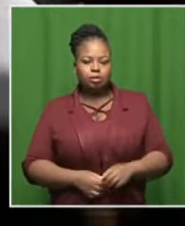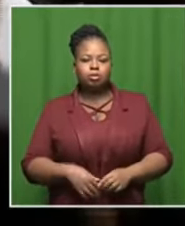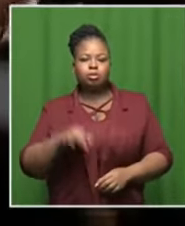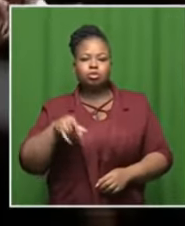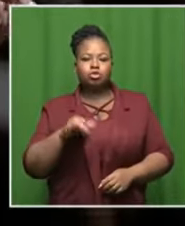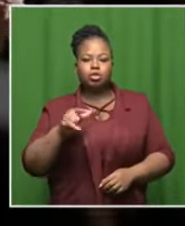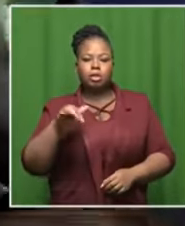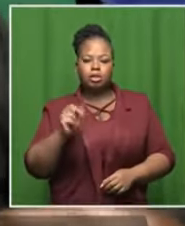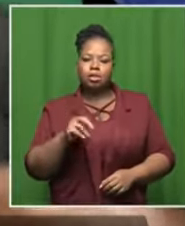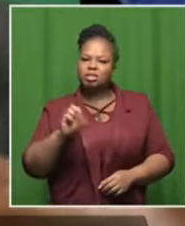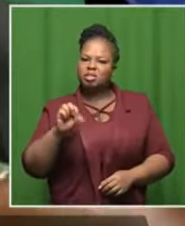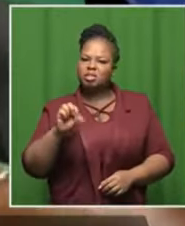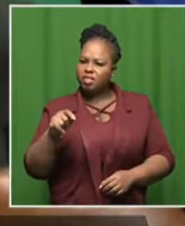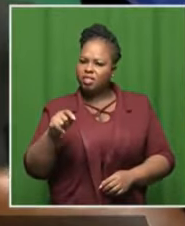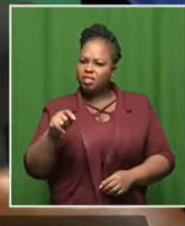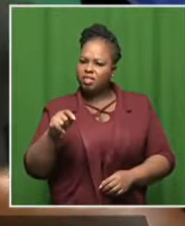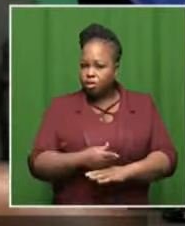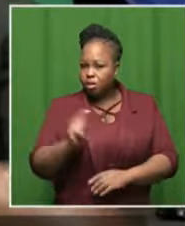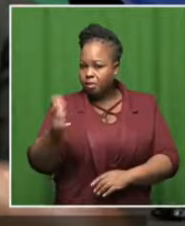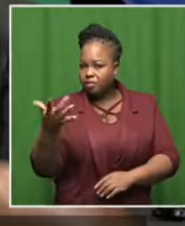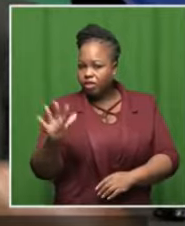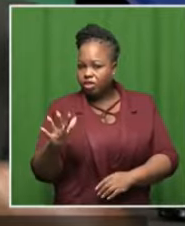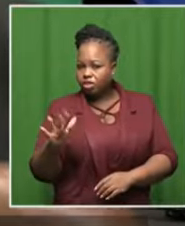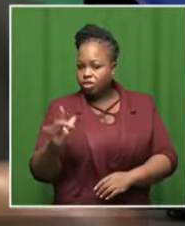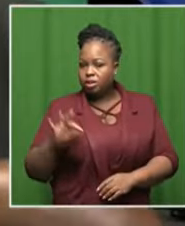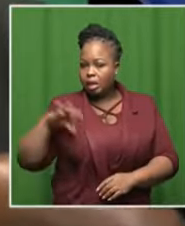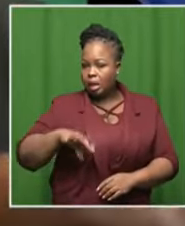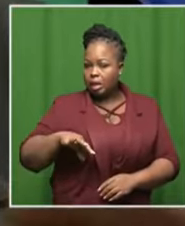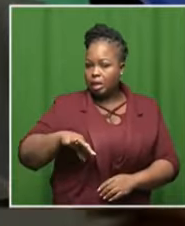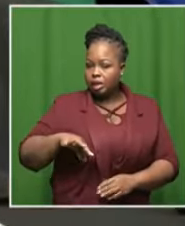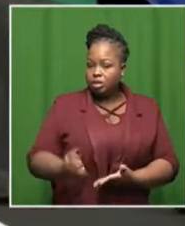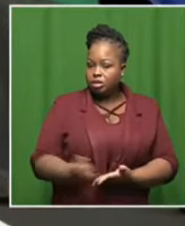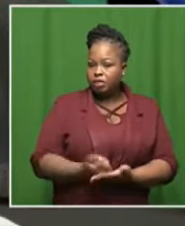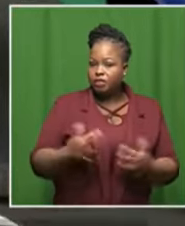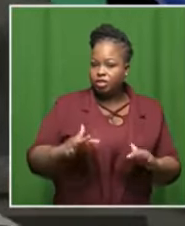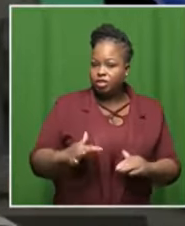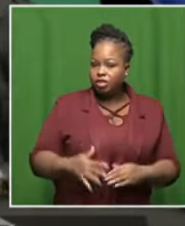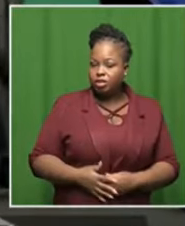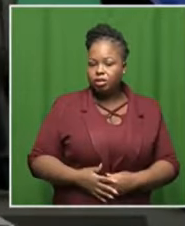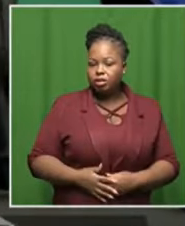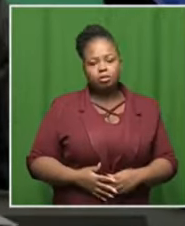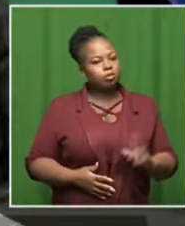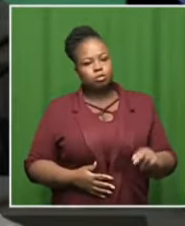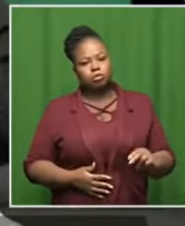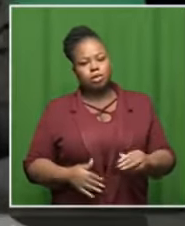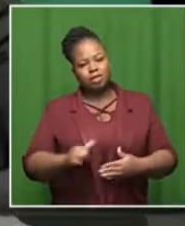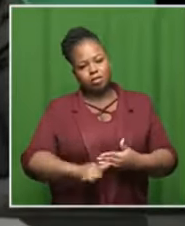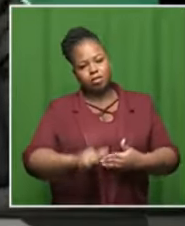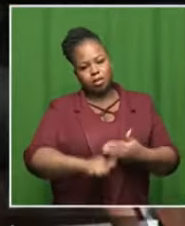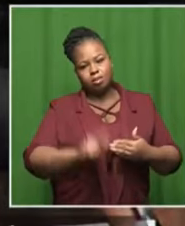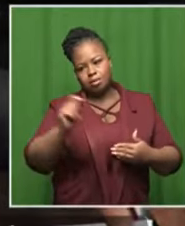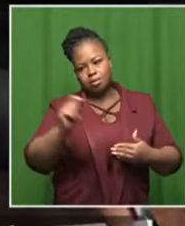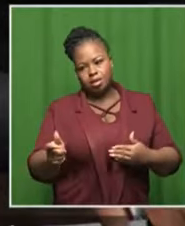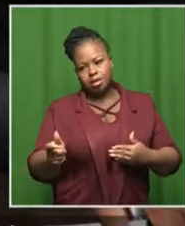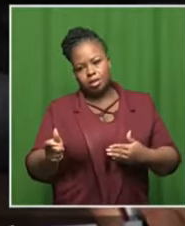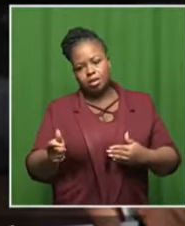jocelyn smith foundation have you paid over your salary to it hasn't been registered you what i've done is that every month i pay